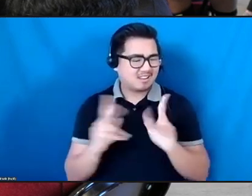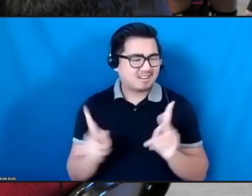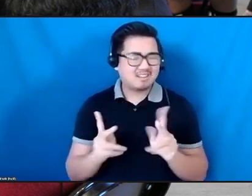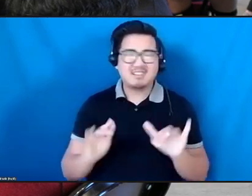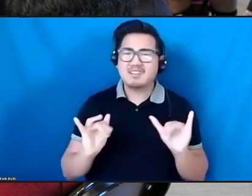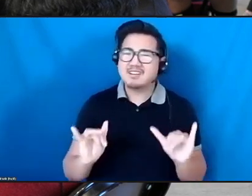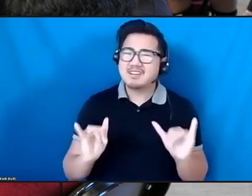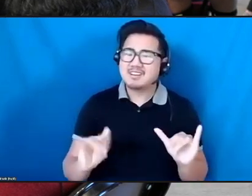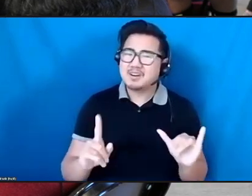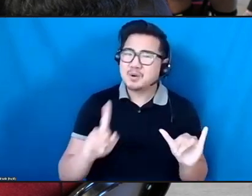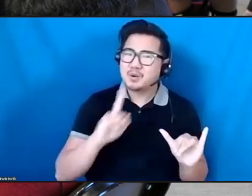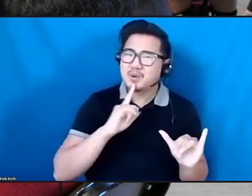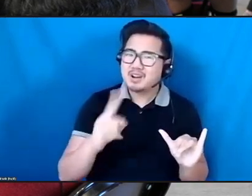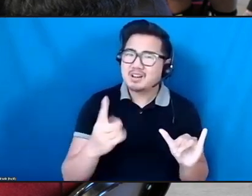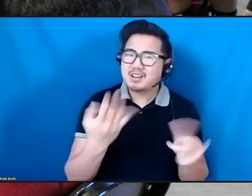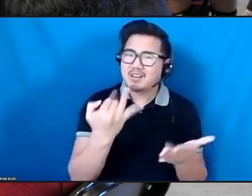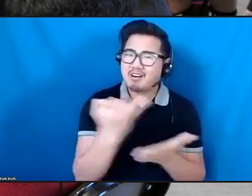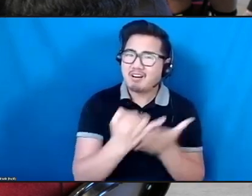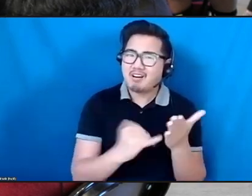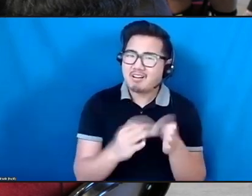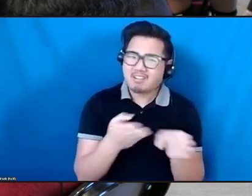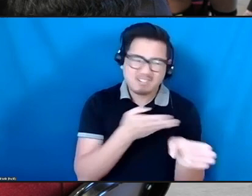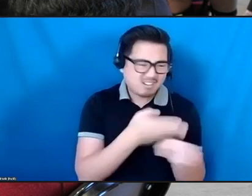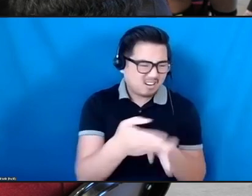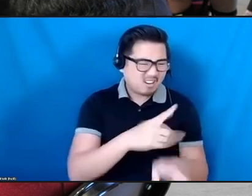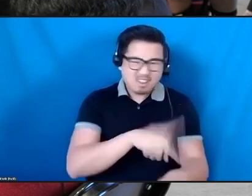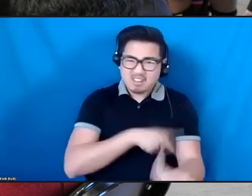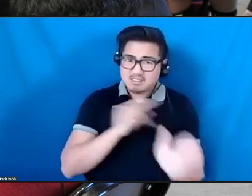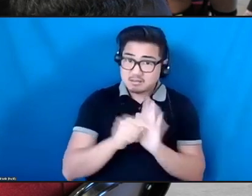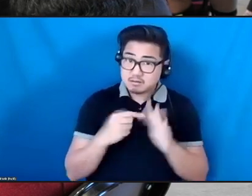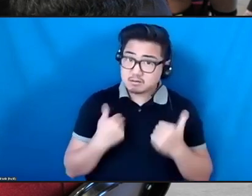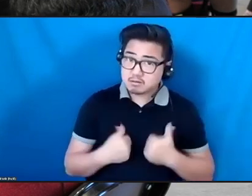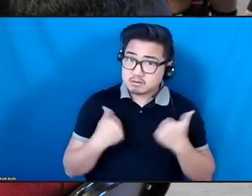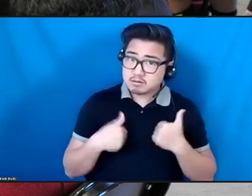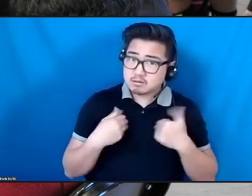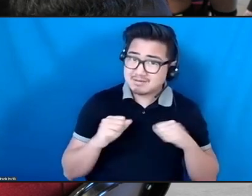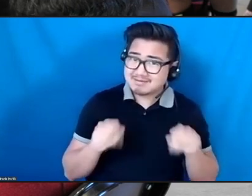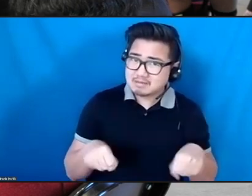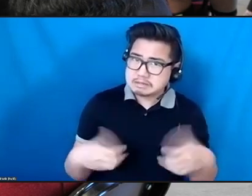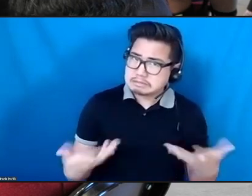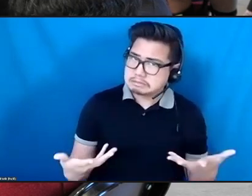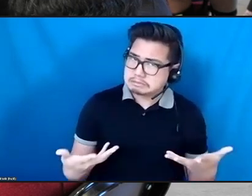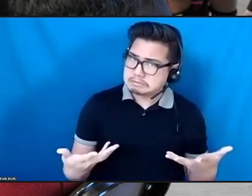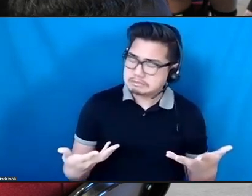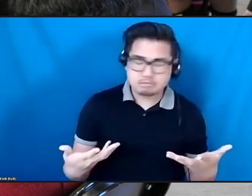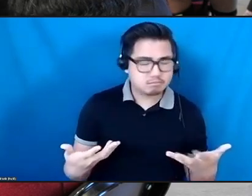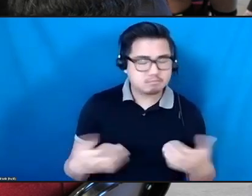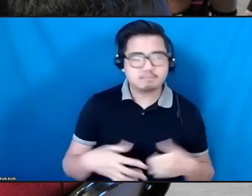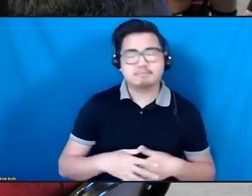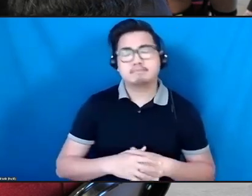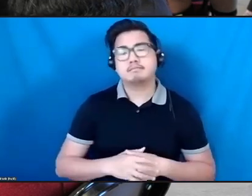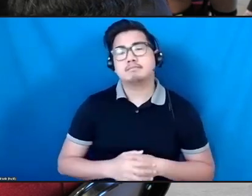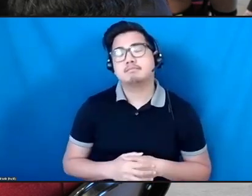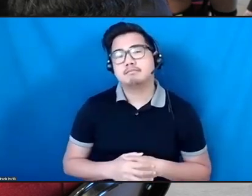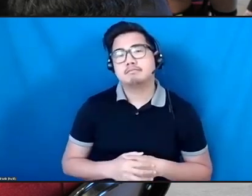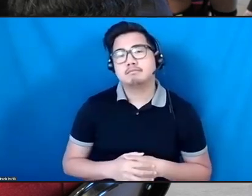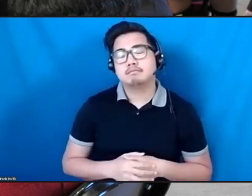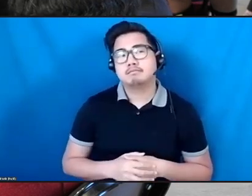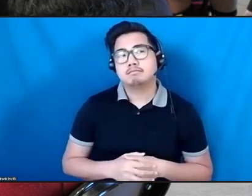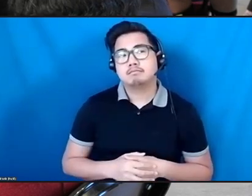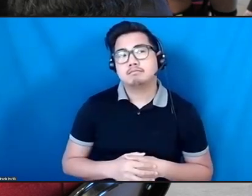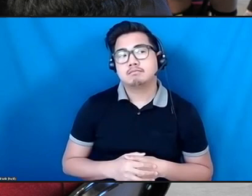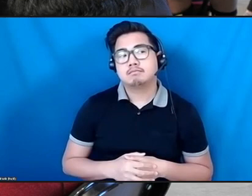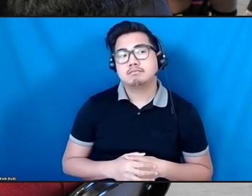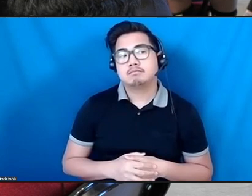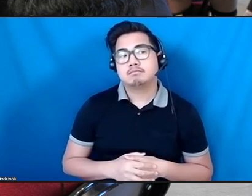framework for them to survive as is. The positive part, I think, is that, number one, that was seen by